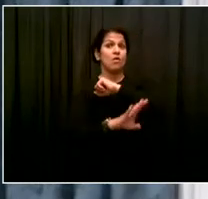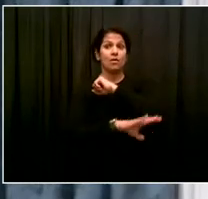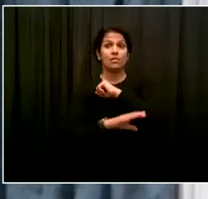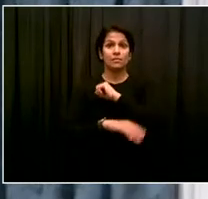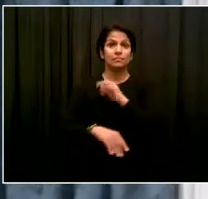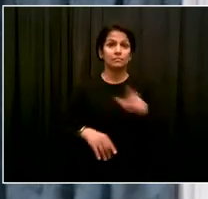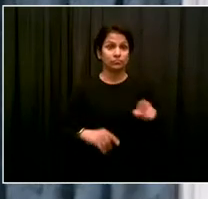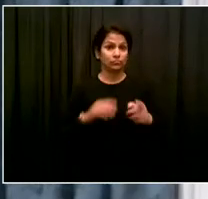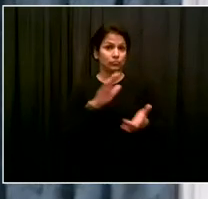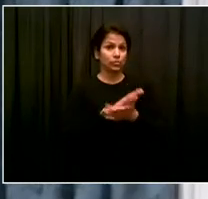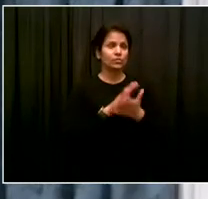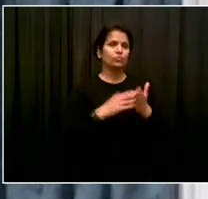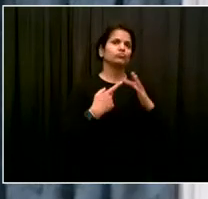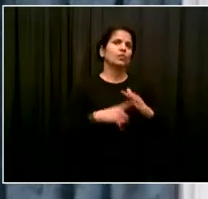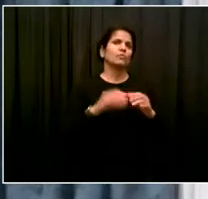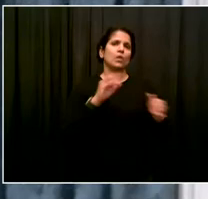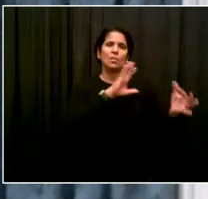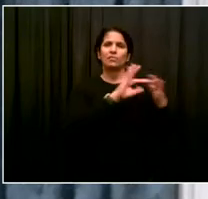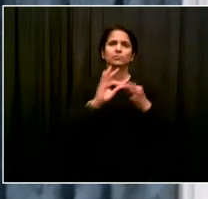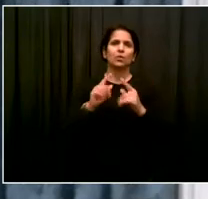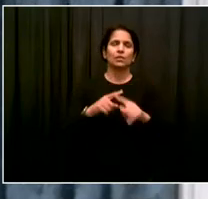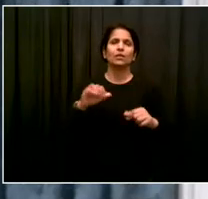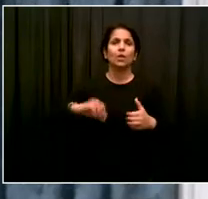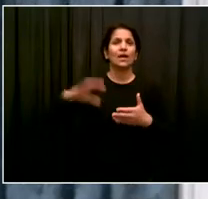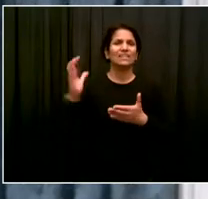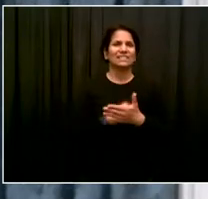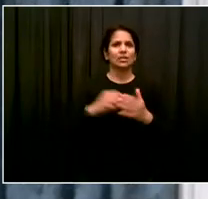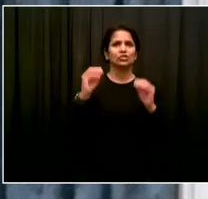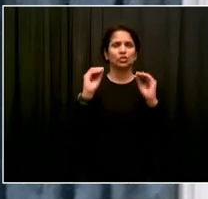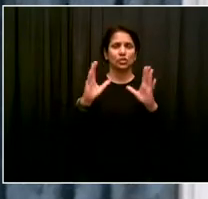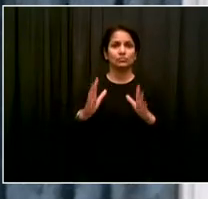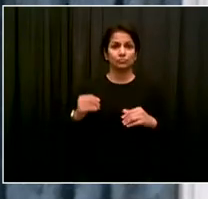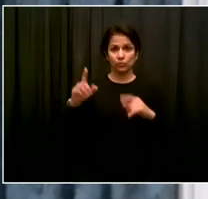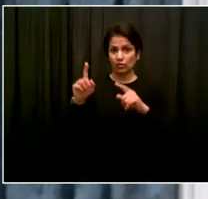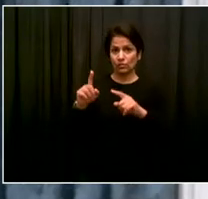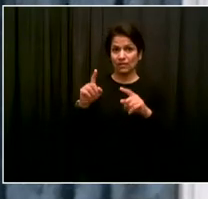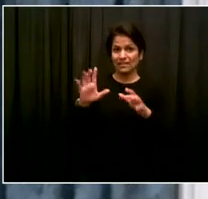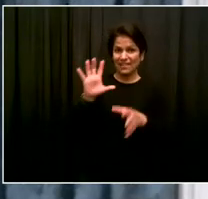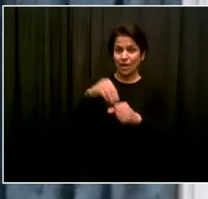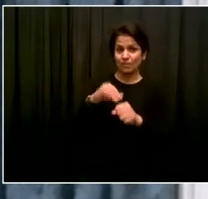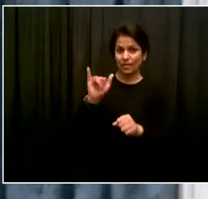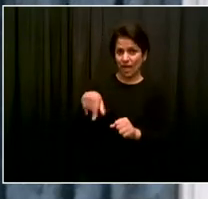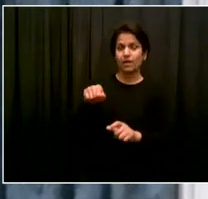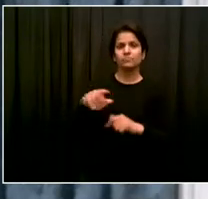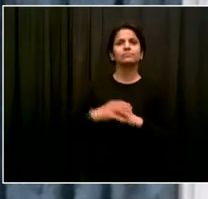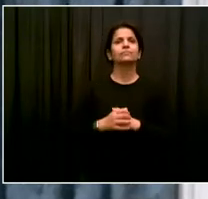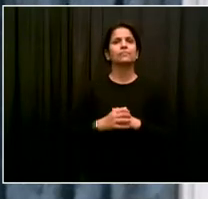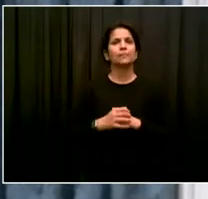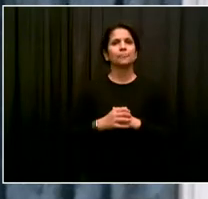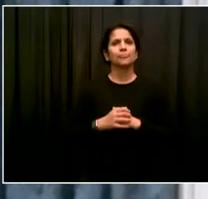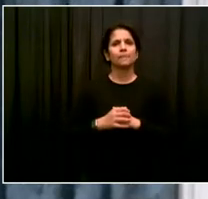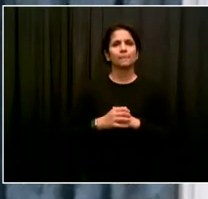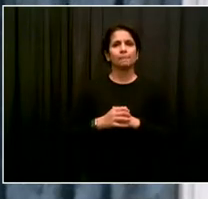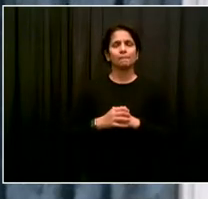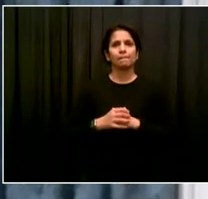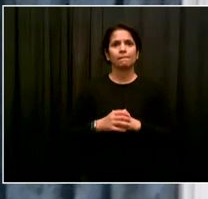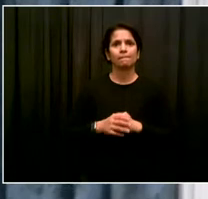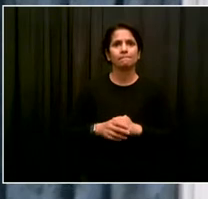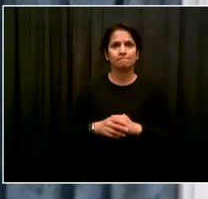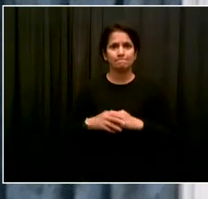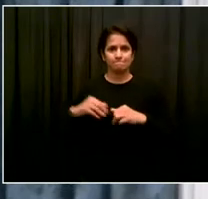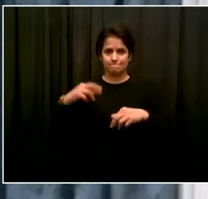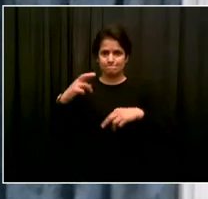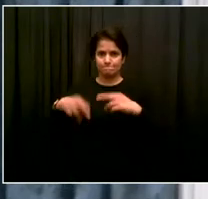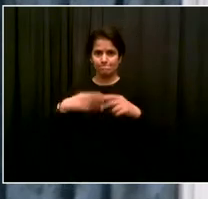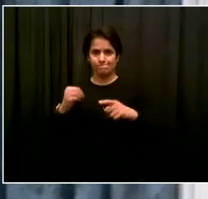-pandemic is an important step forward in continuing that great work. We're looking very forward to that partnership with DOE. We'll also begin